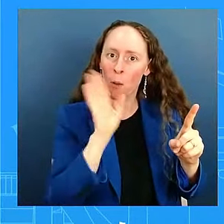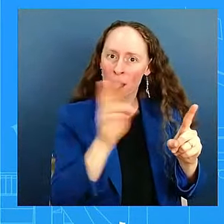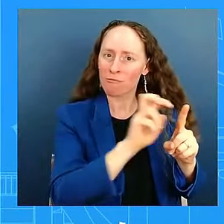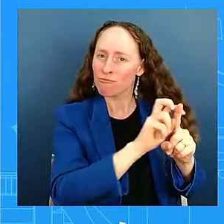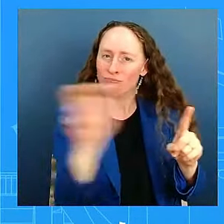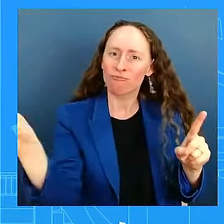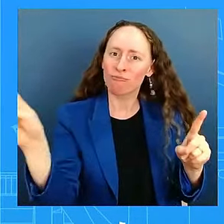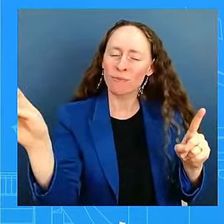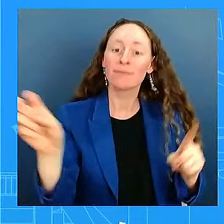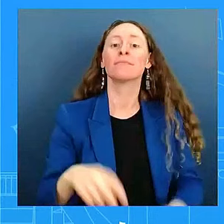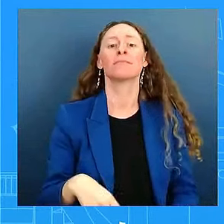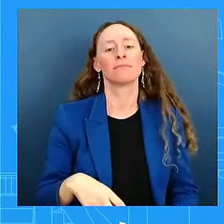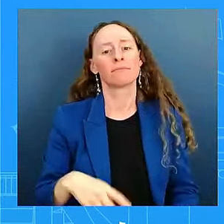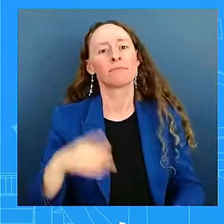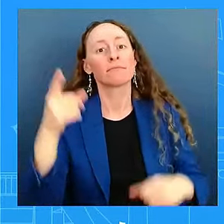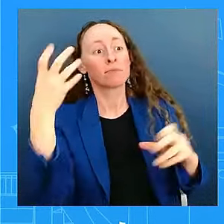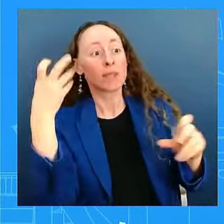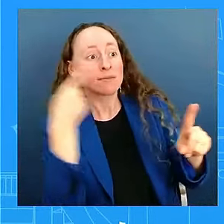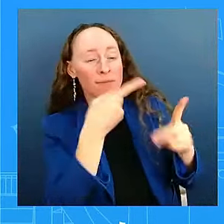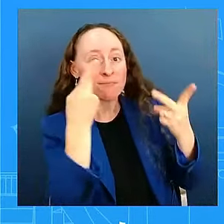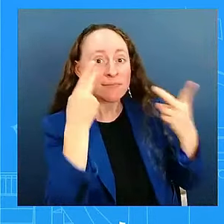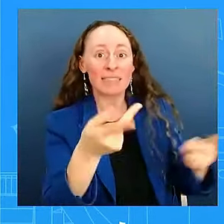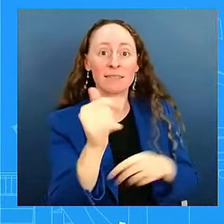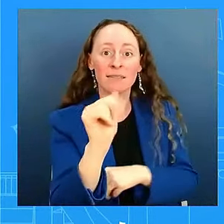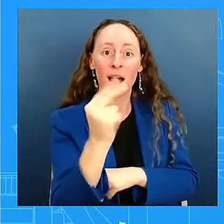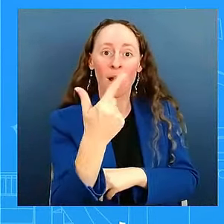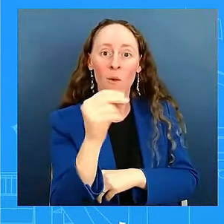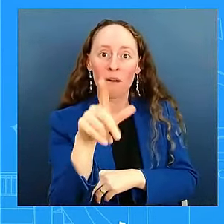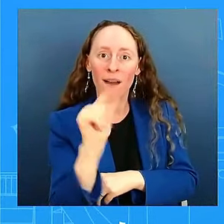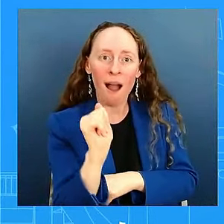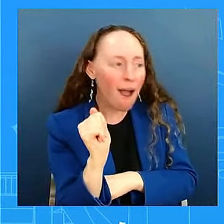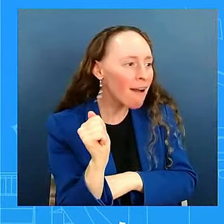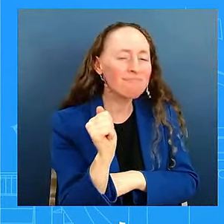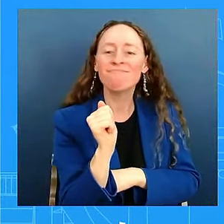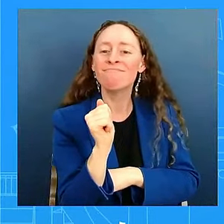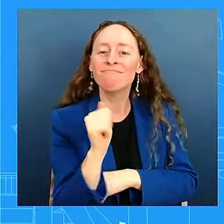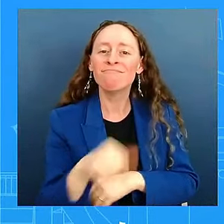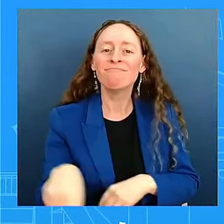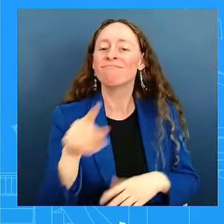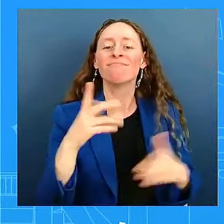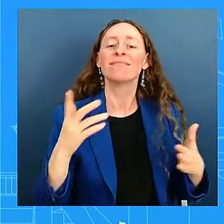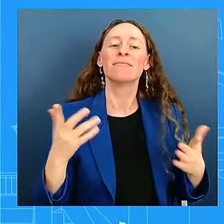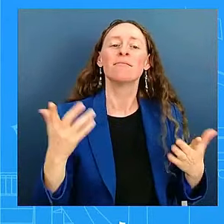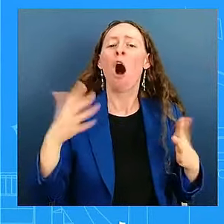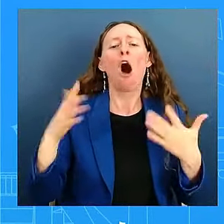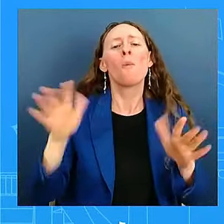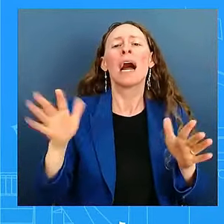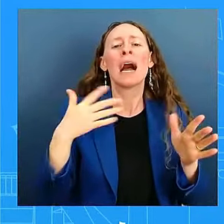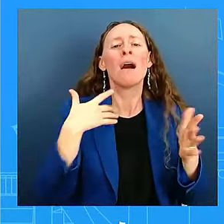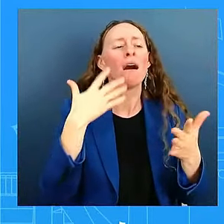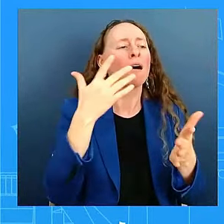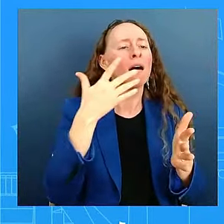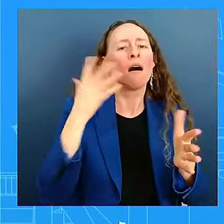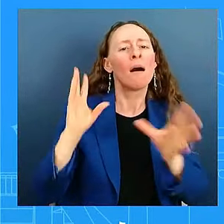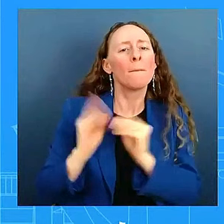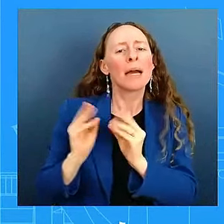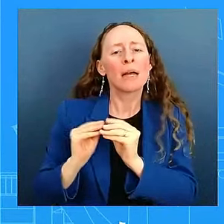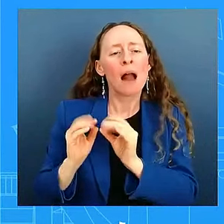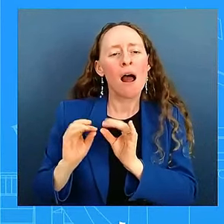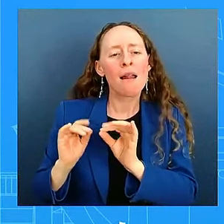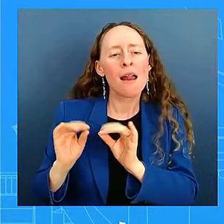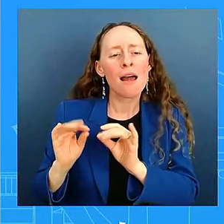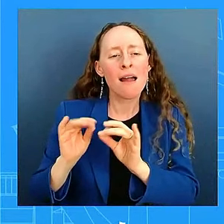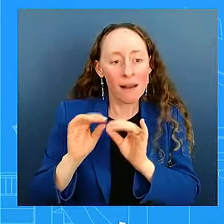factor in this key initiative, the PGI, right? We're talking about a historic